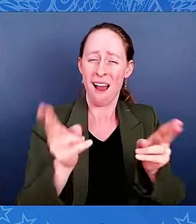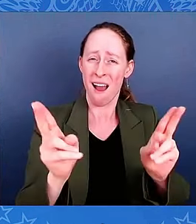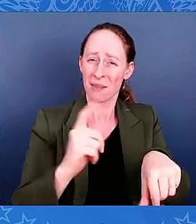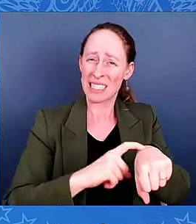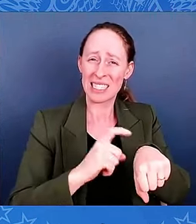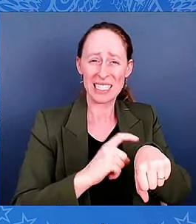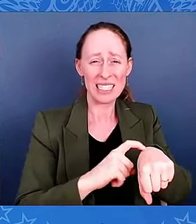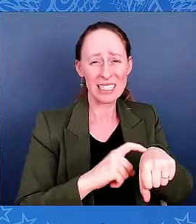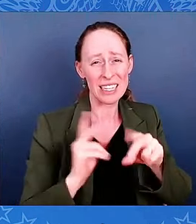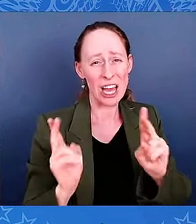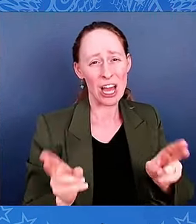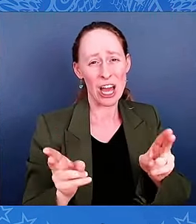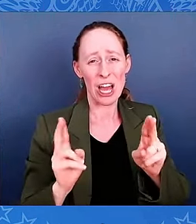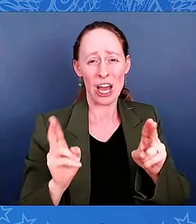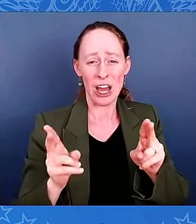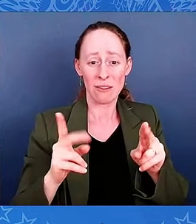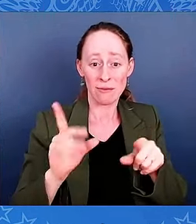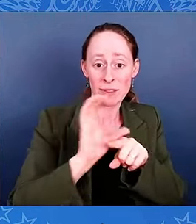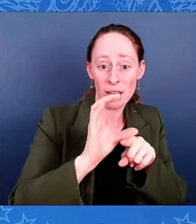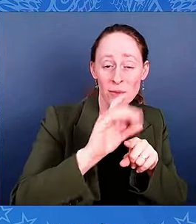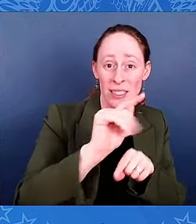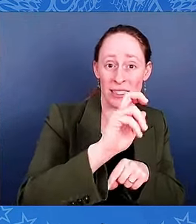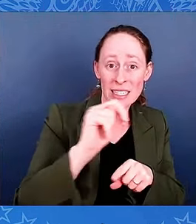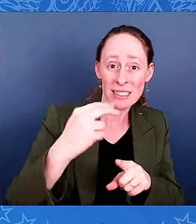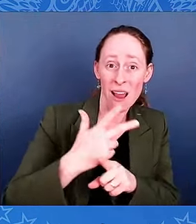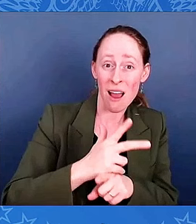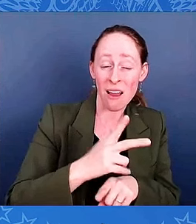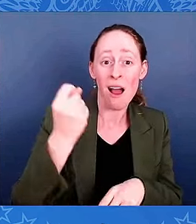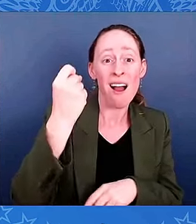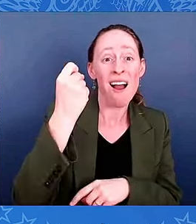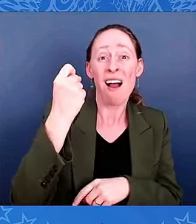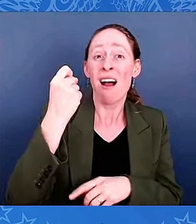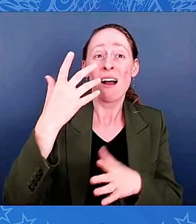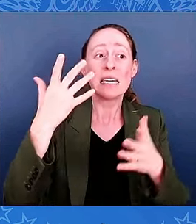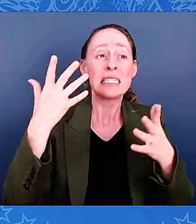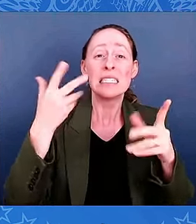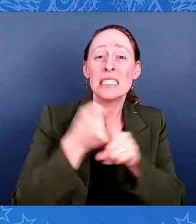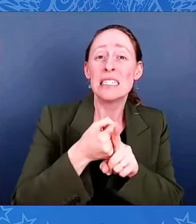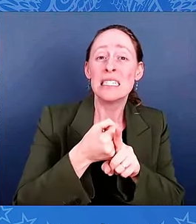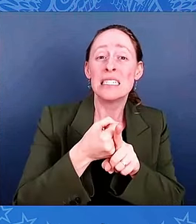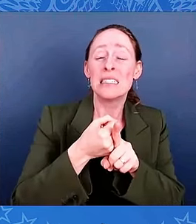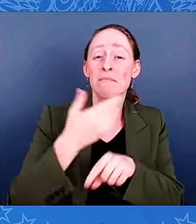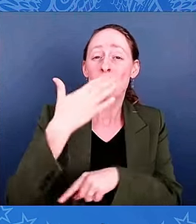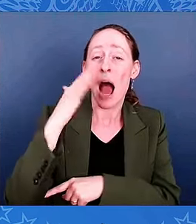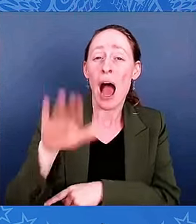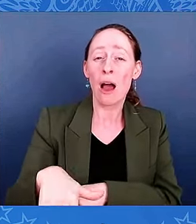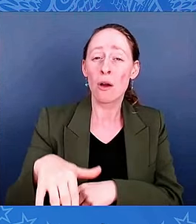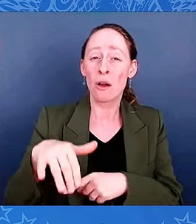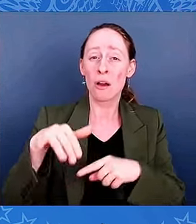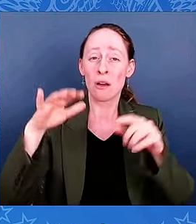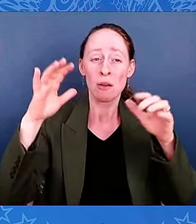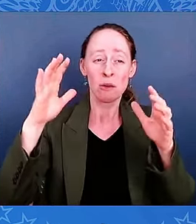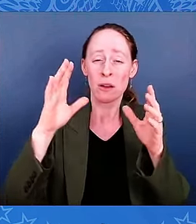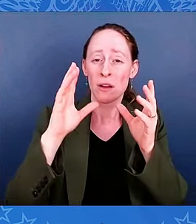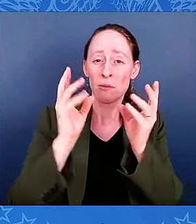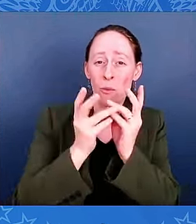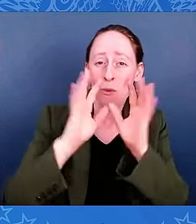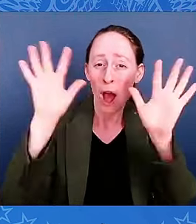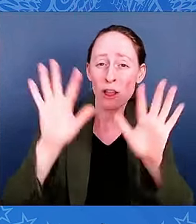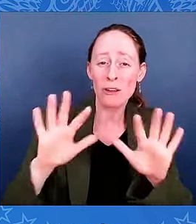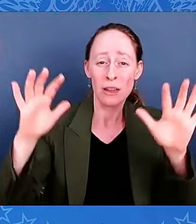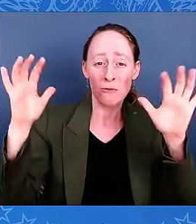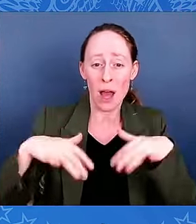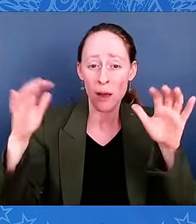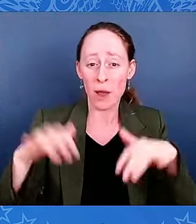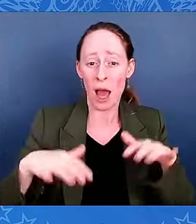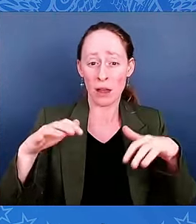Rain made it nearly impossible to burn the tracks and the bridges along the way. There were other trains on